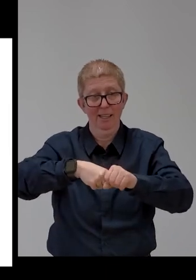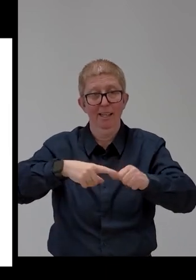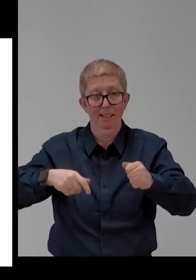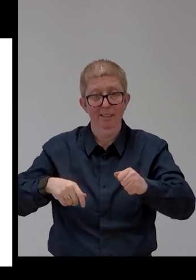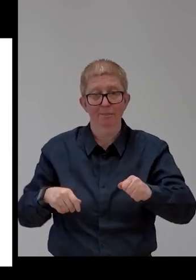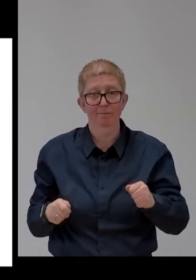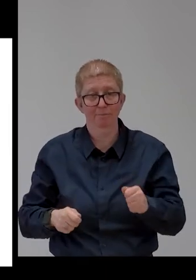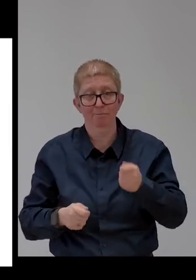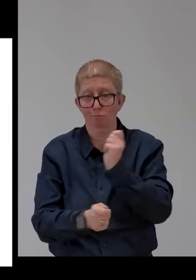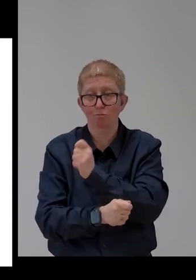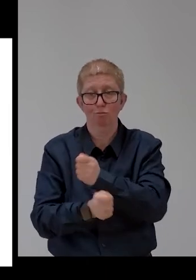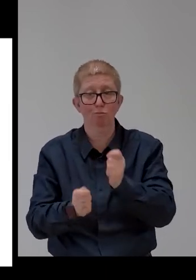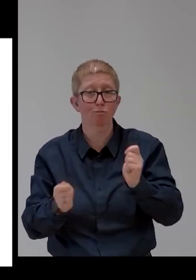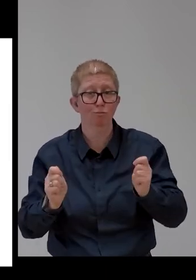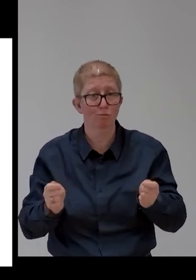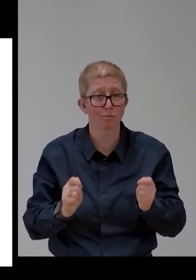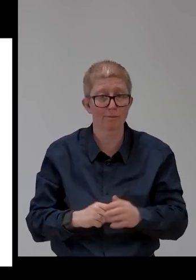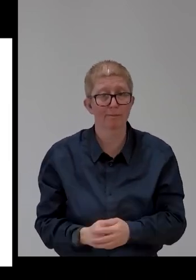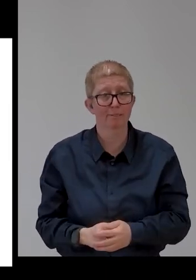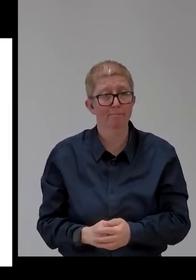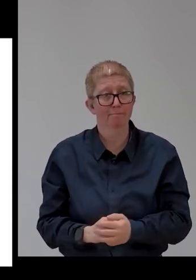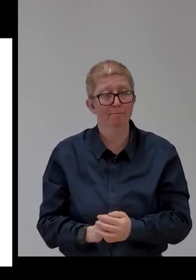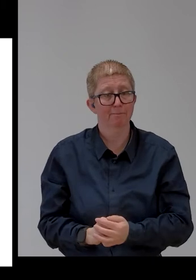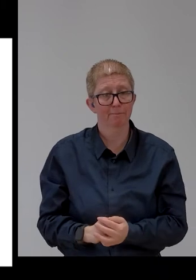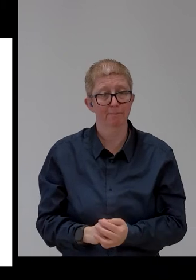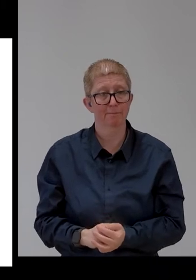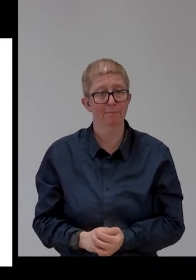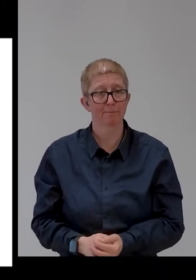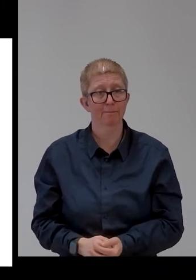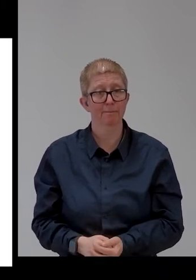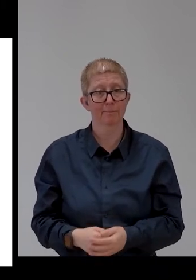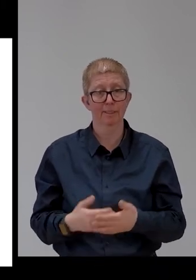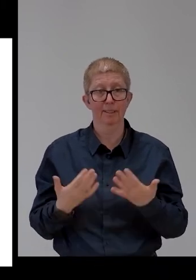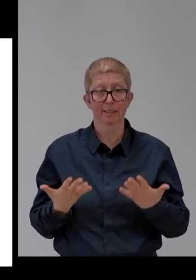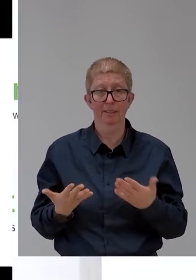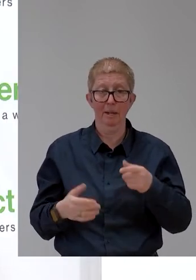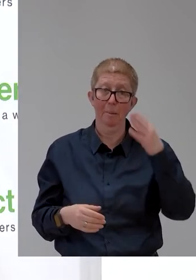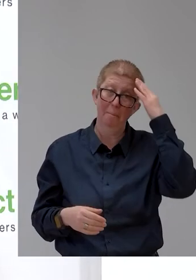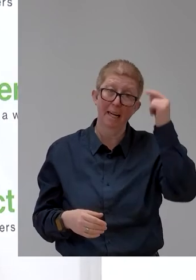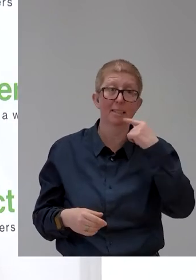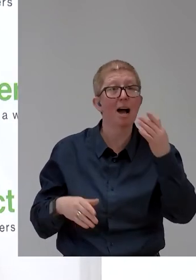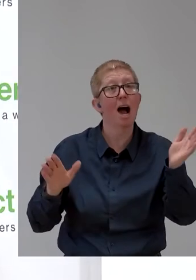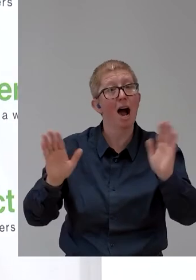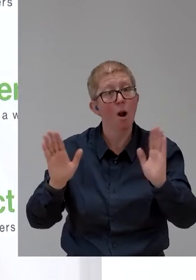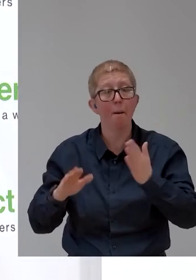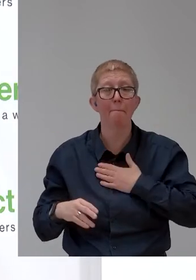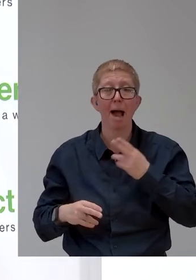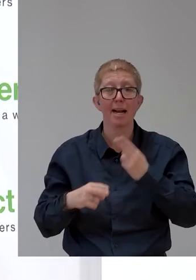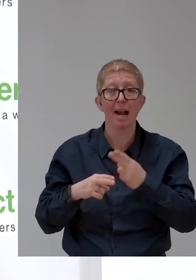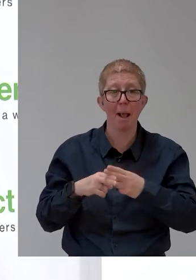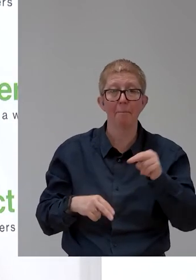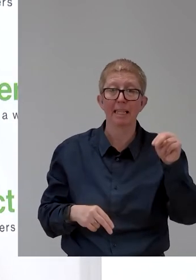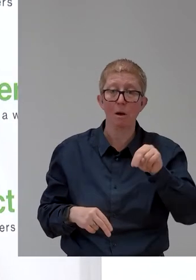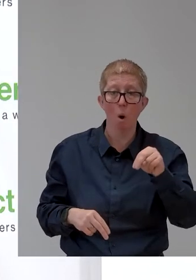The narrator now sits in front of a real drum set and while starting to play, he says, My name is Nicolas Huchet. I'm a drummer